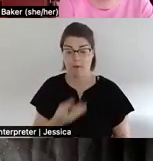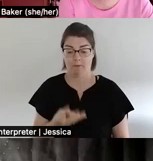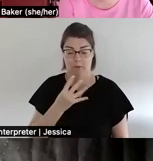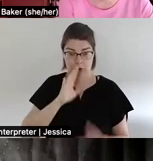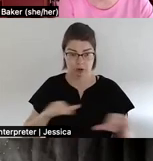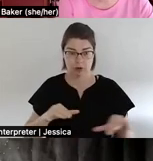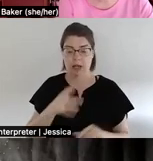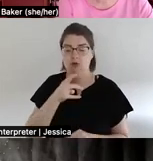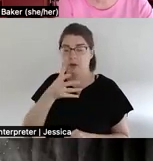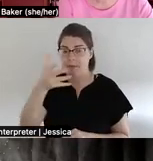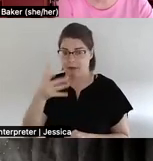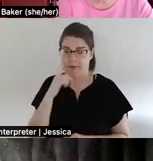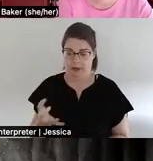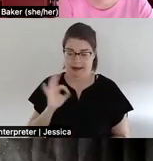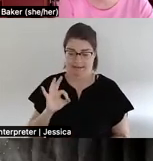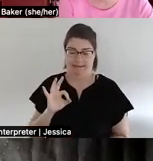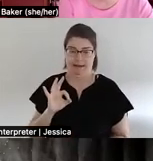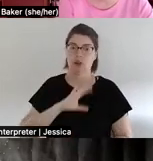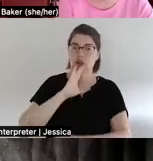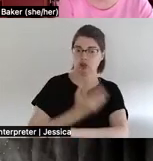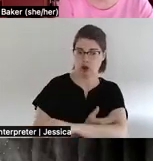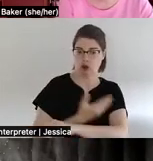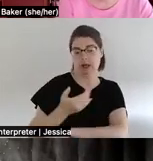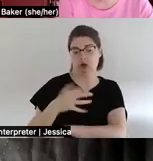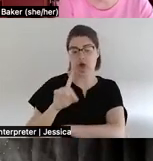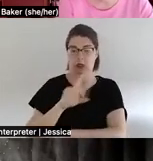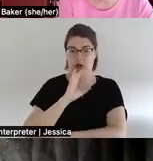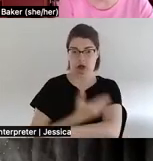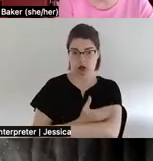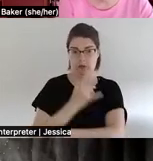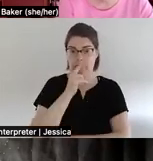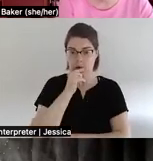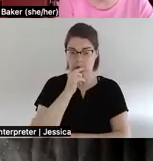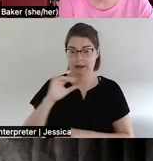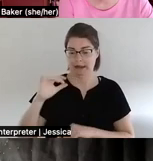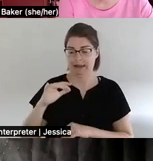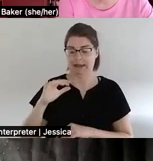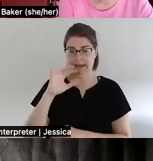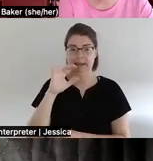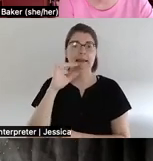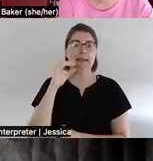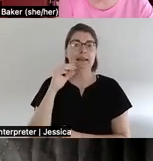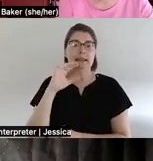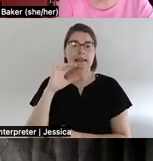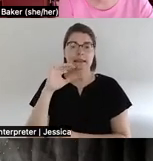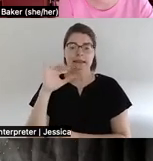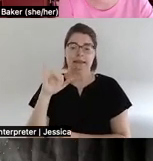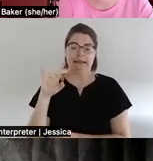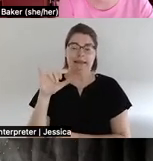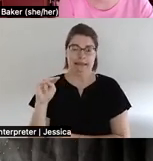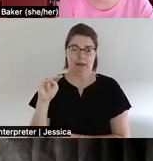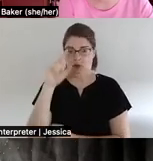nine and the daughter and Granddaughter of the Indian Residential School System, she